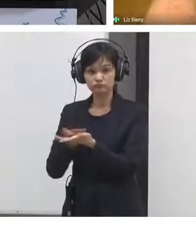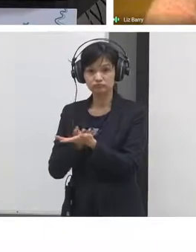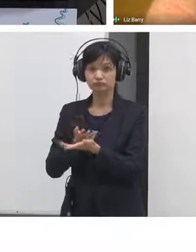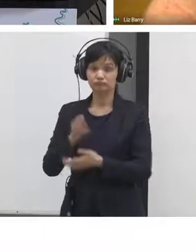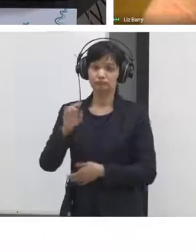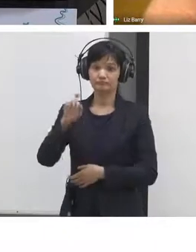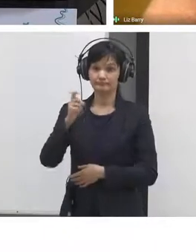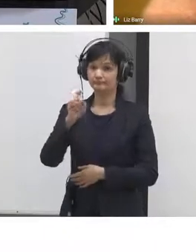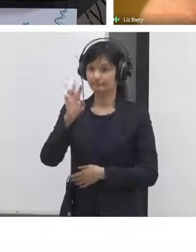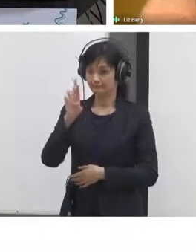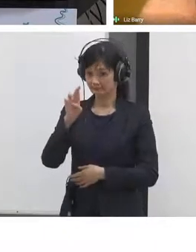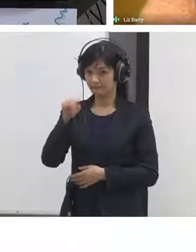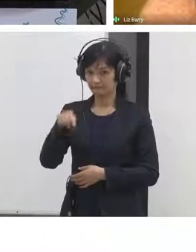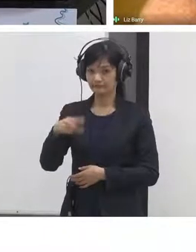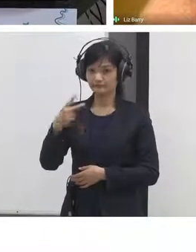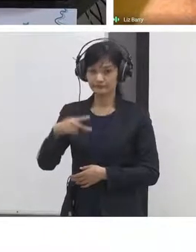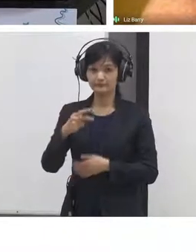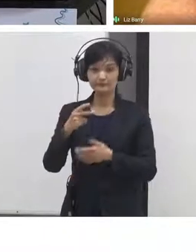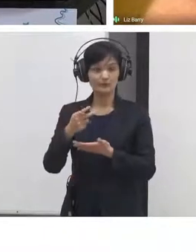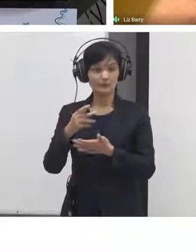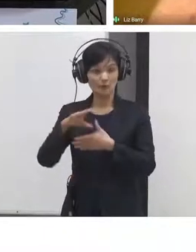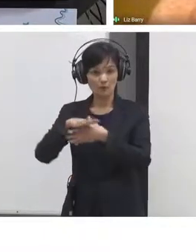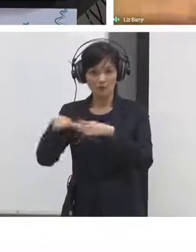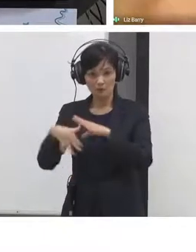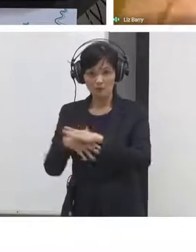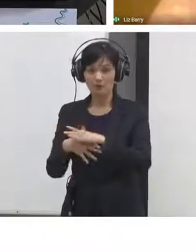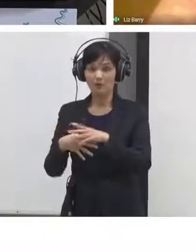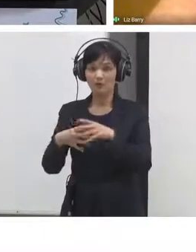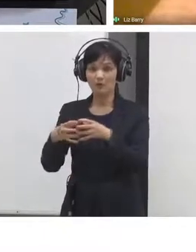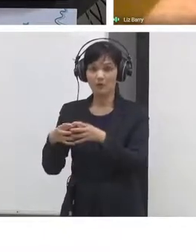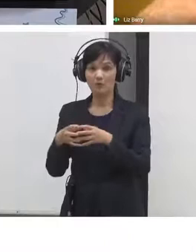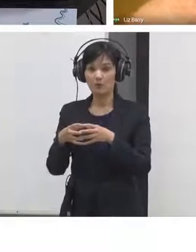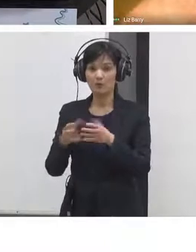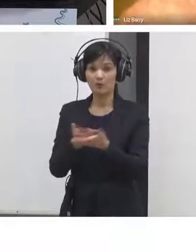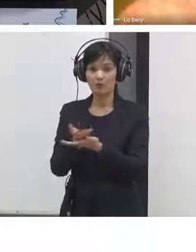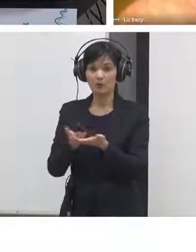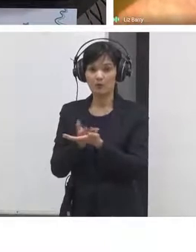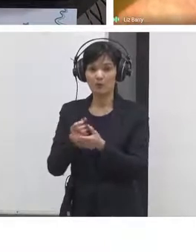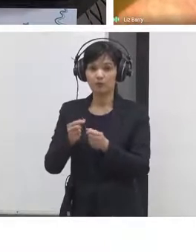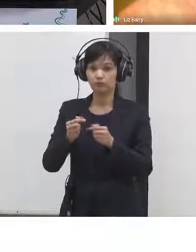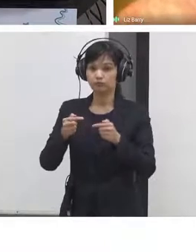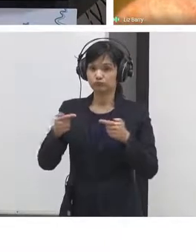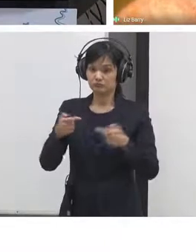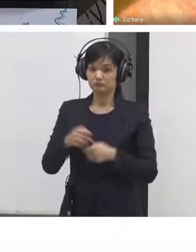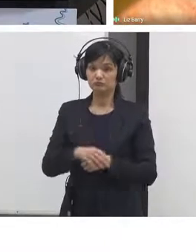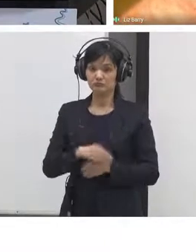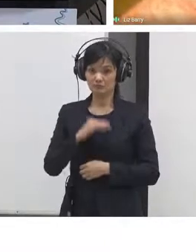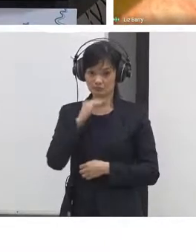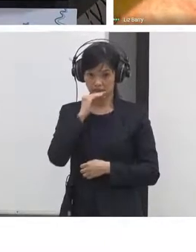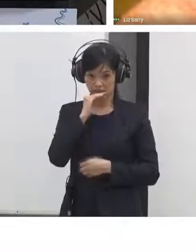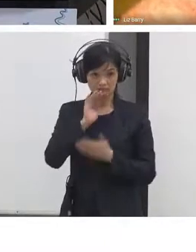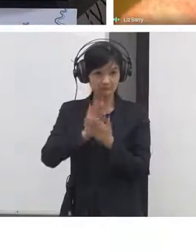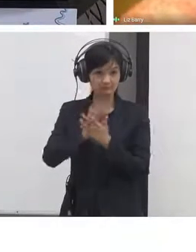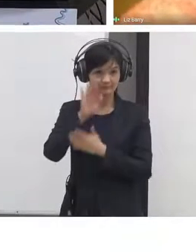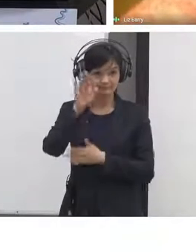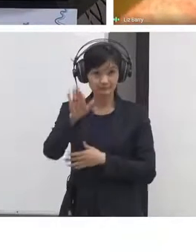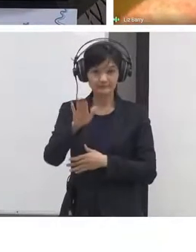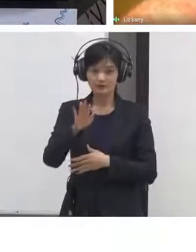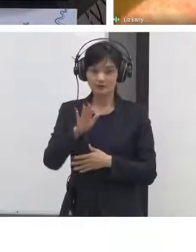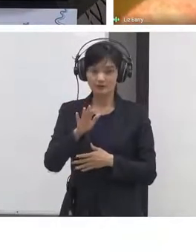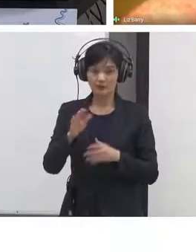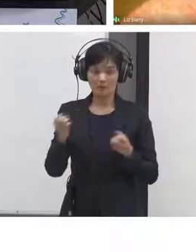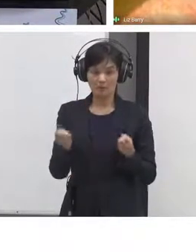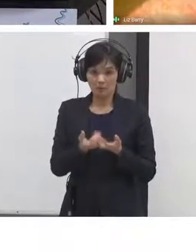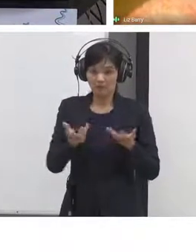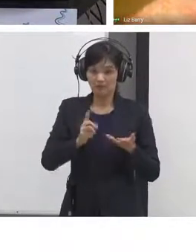culture because that's what really holds us together when the stress comes and when the stress